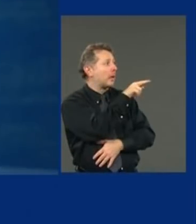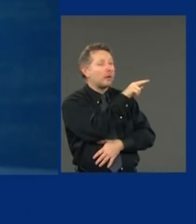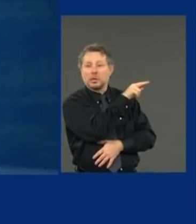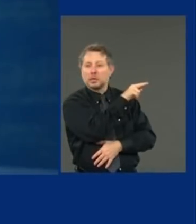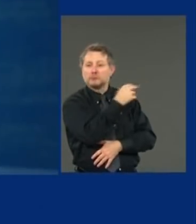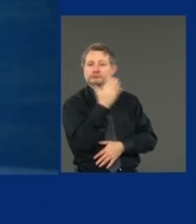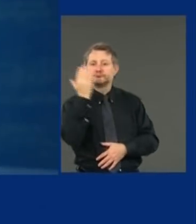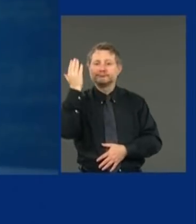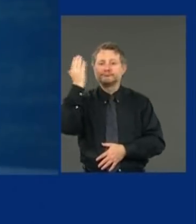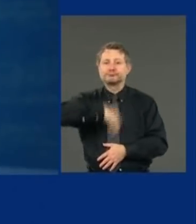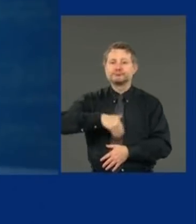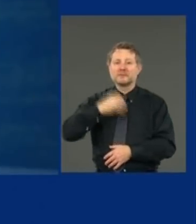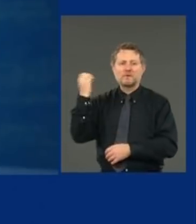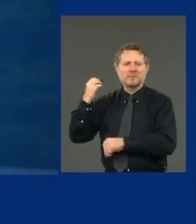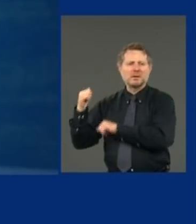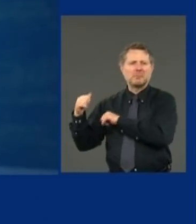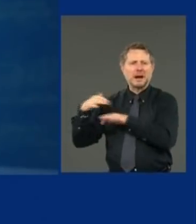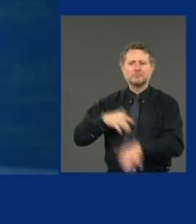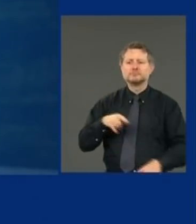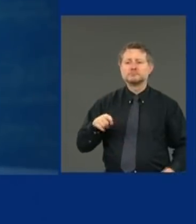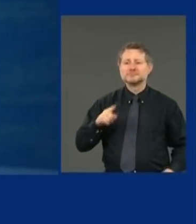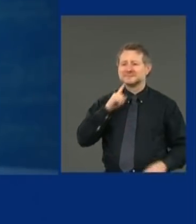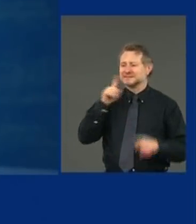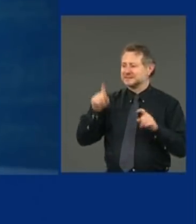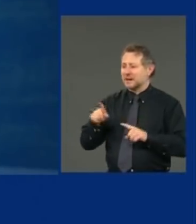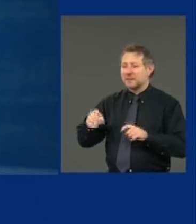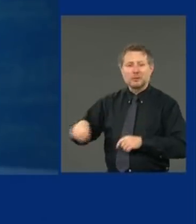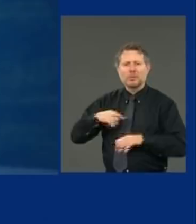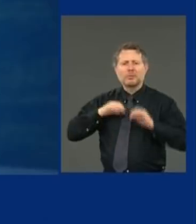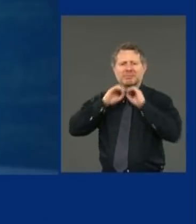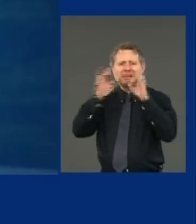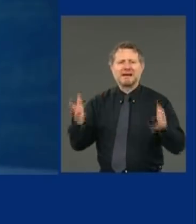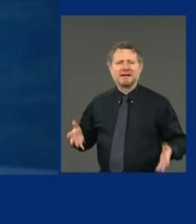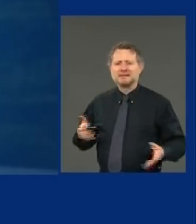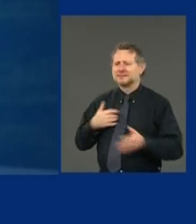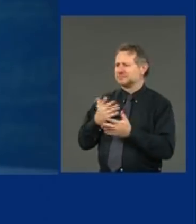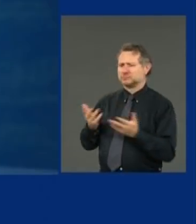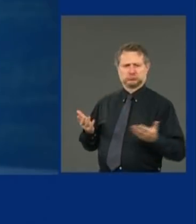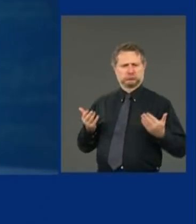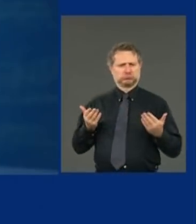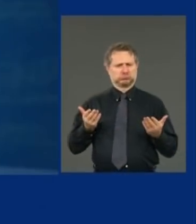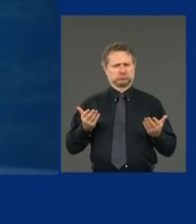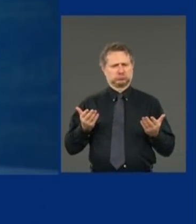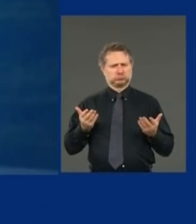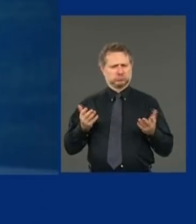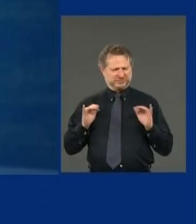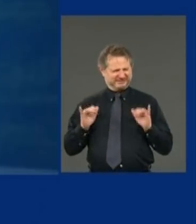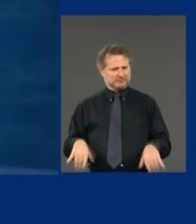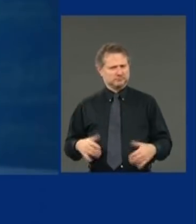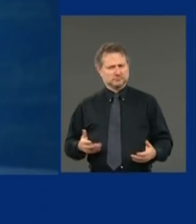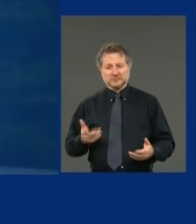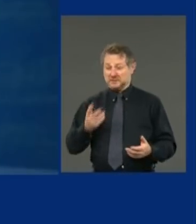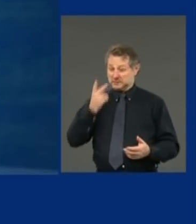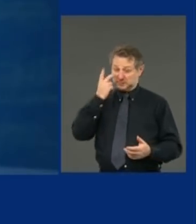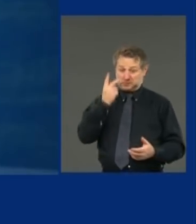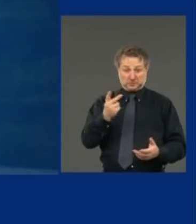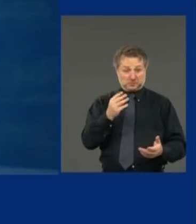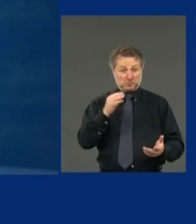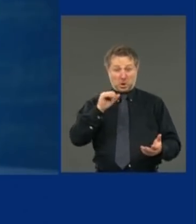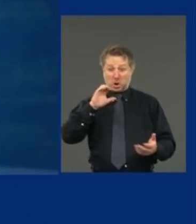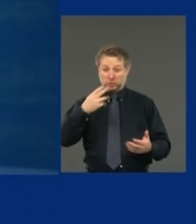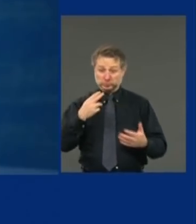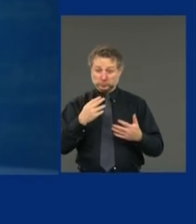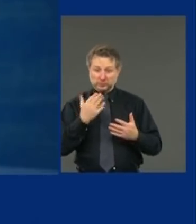airports and nobody was screening and no one was doing anything. And that it was not in March. It was coming here